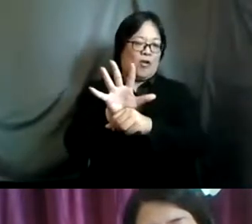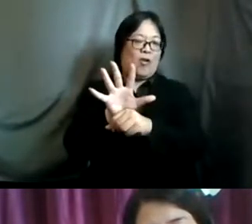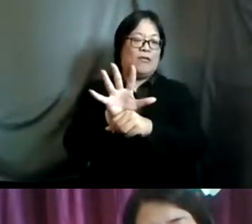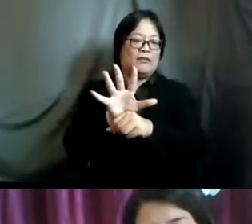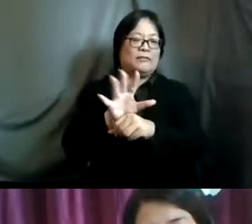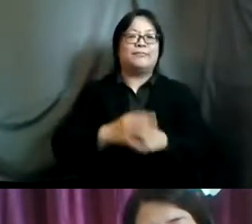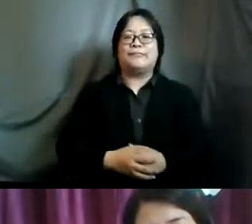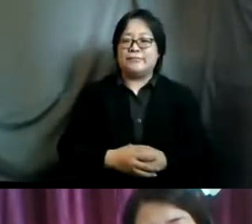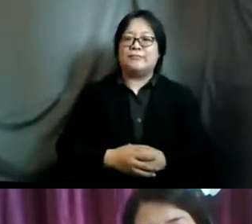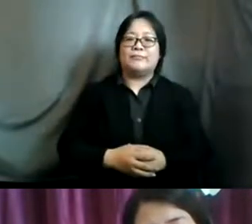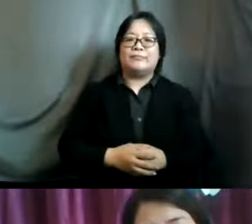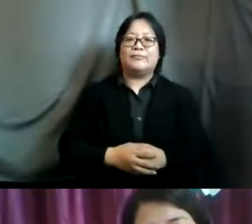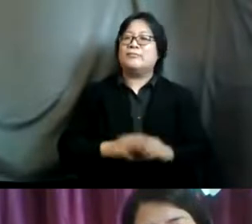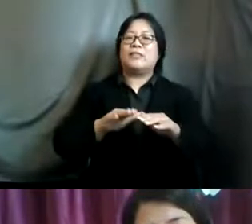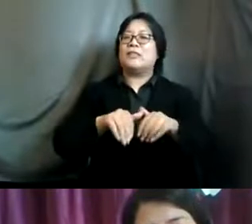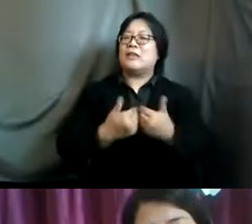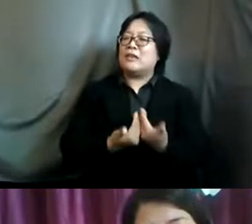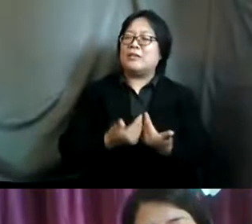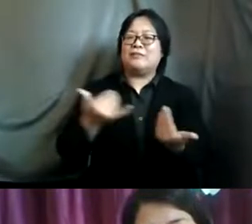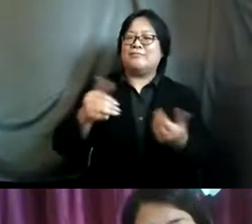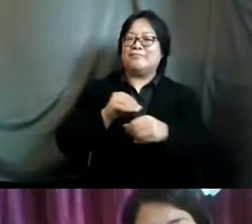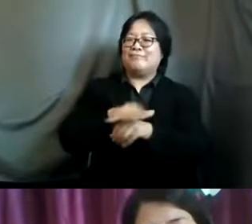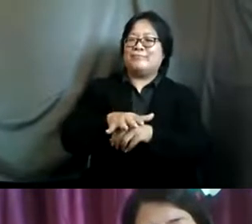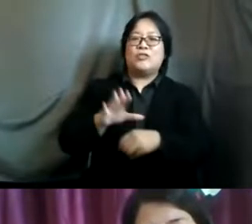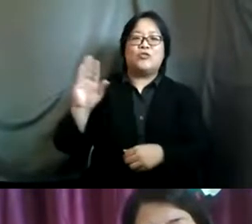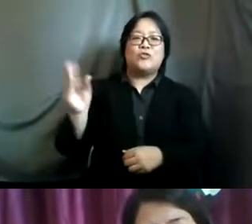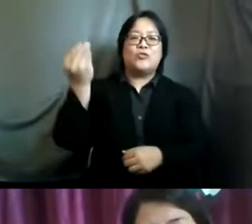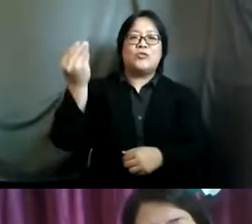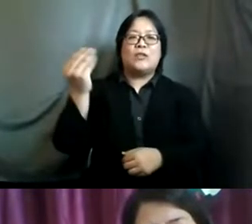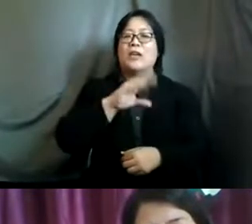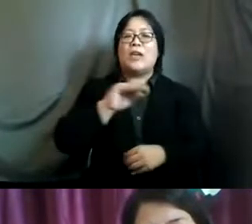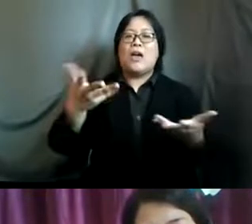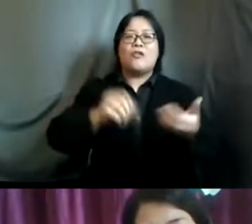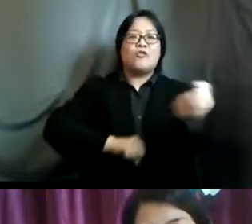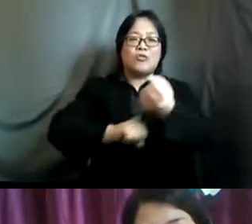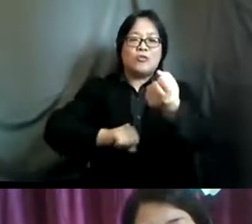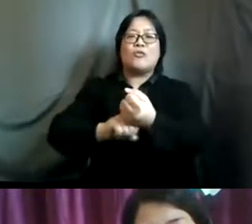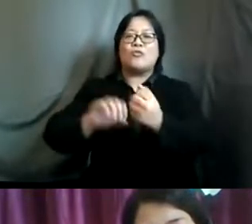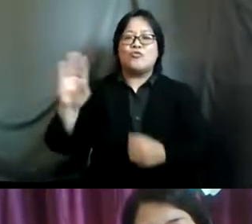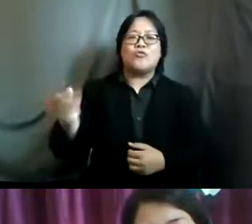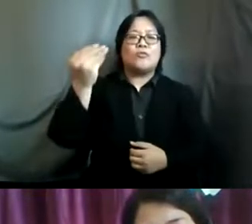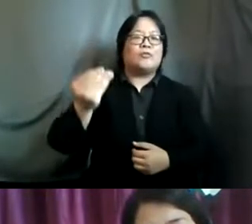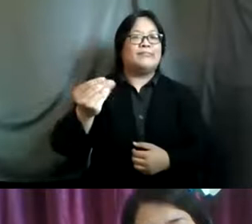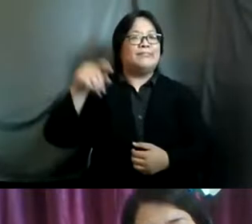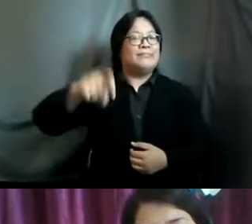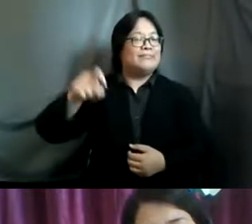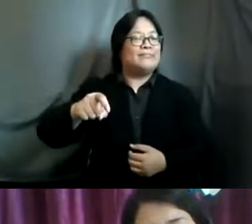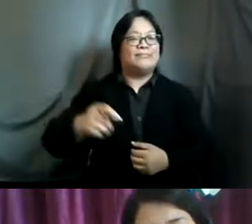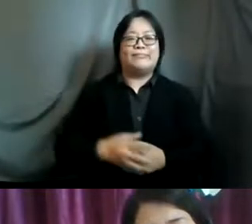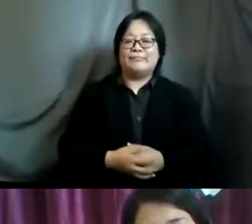restrictions um how has this affected you and what support do you as a young person need in this time